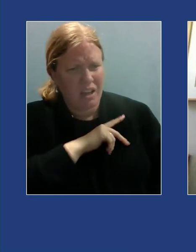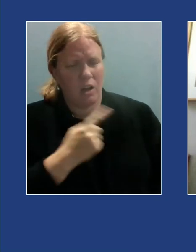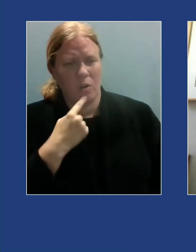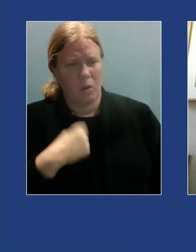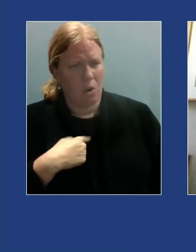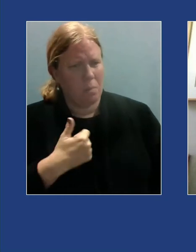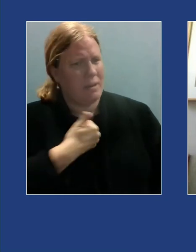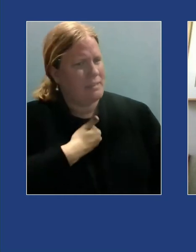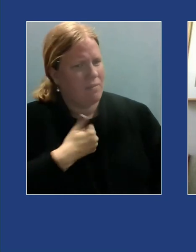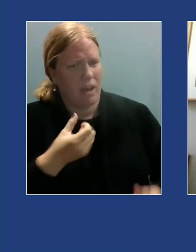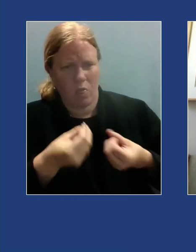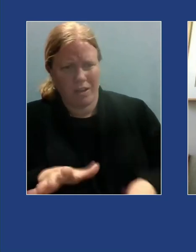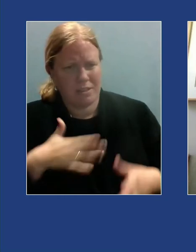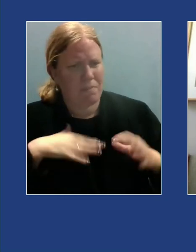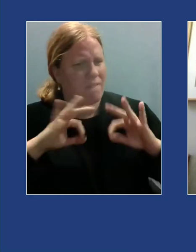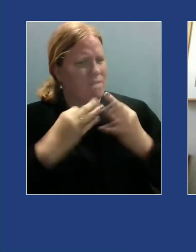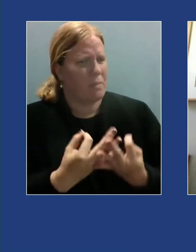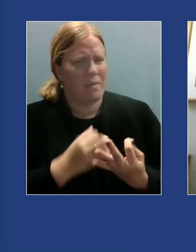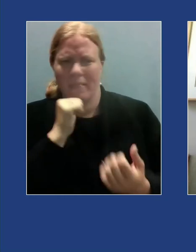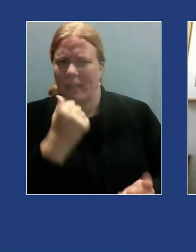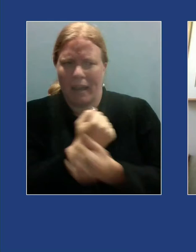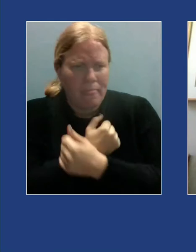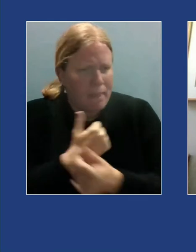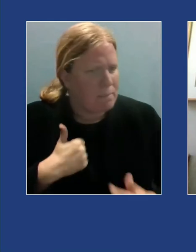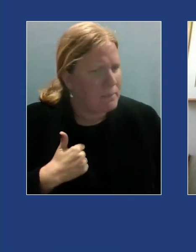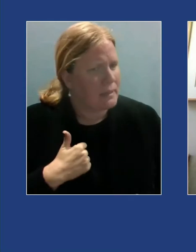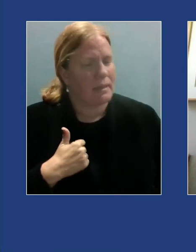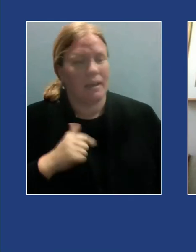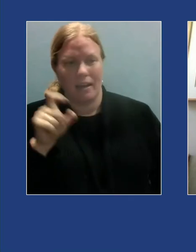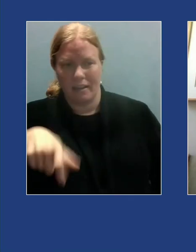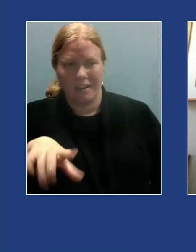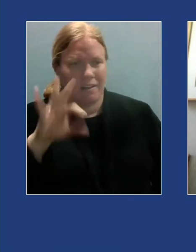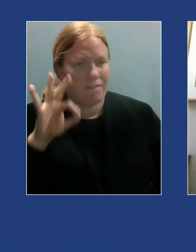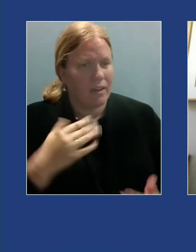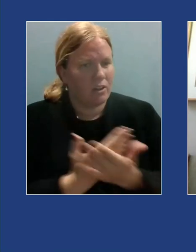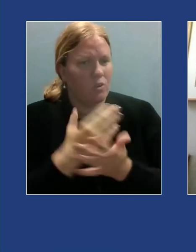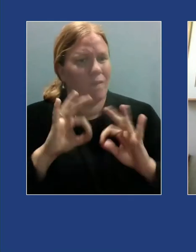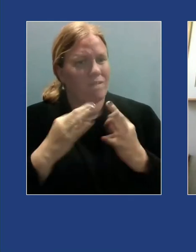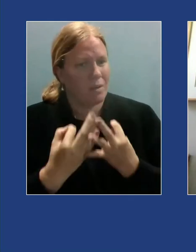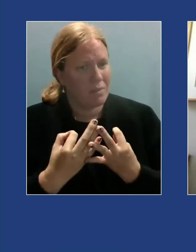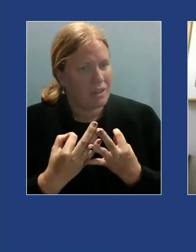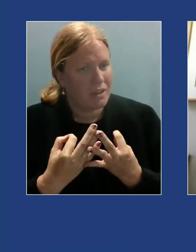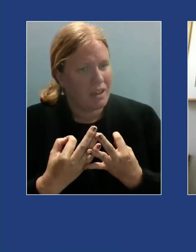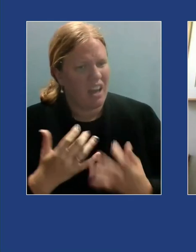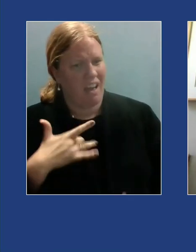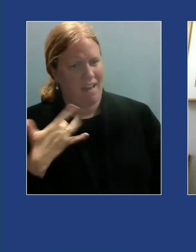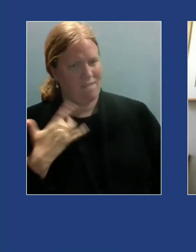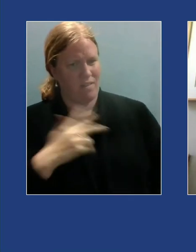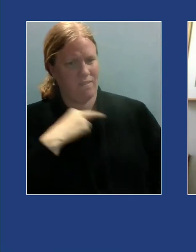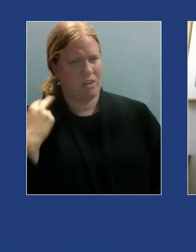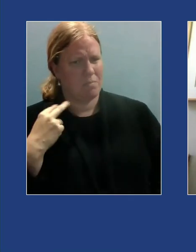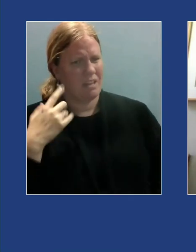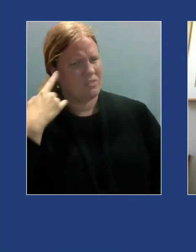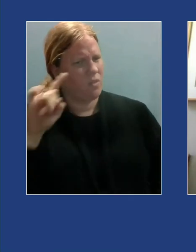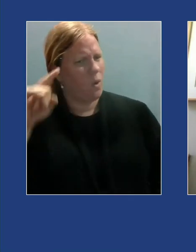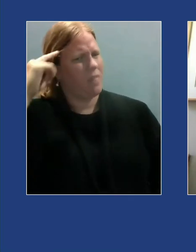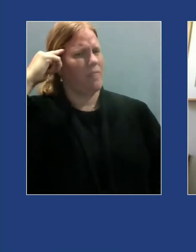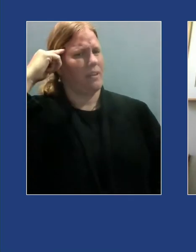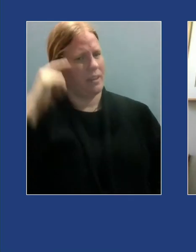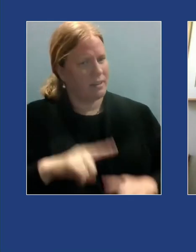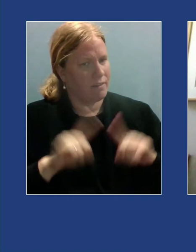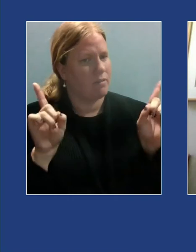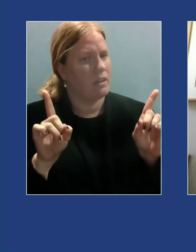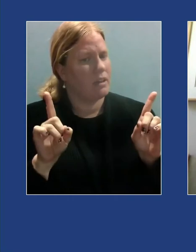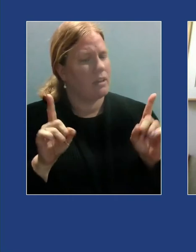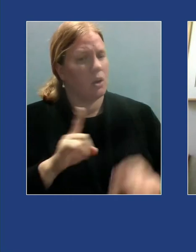lost my family that they didn't love me and I need to find a new family I felt victimized for thinking differently but what I really